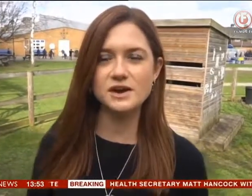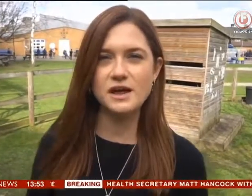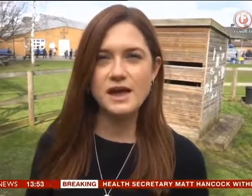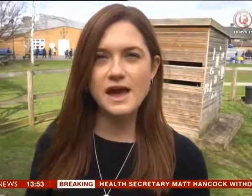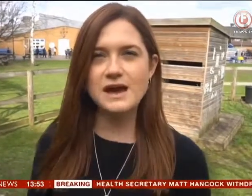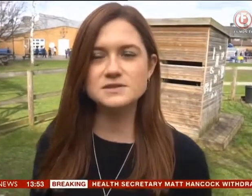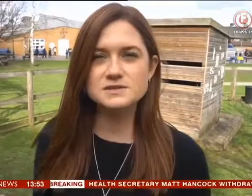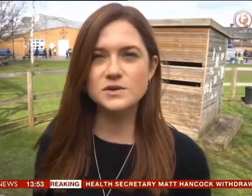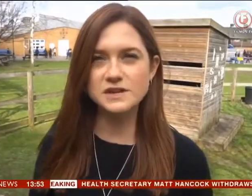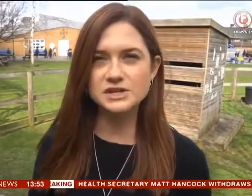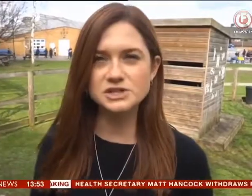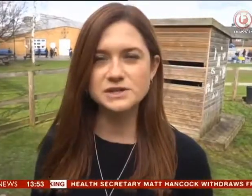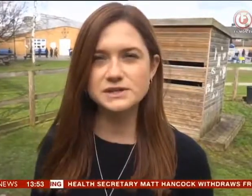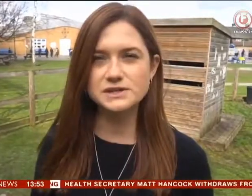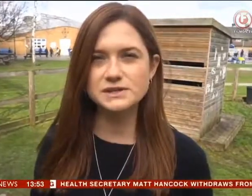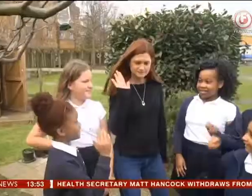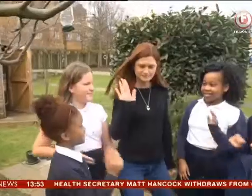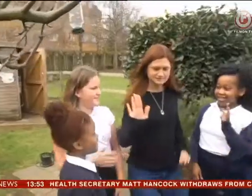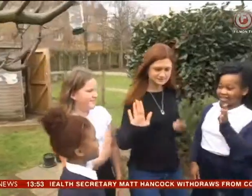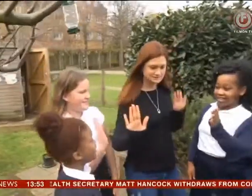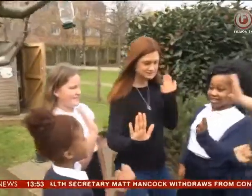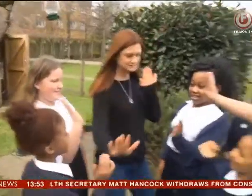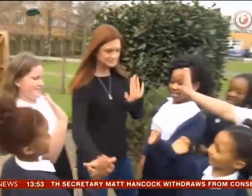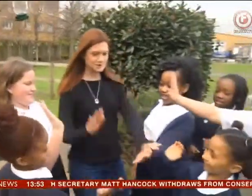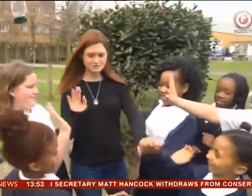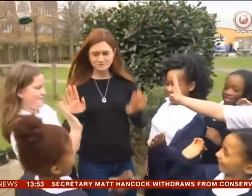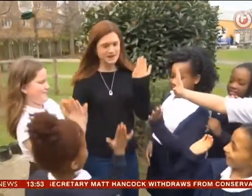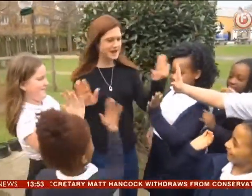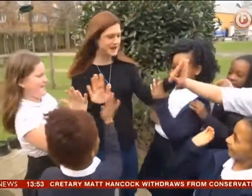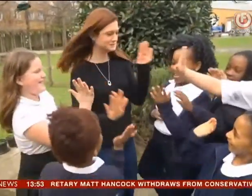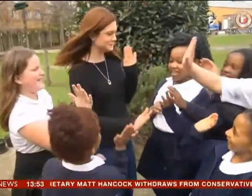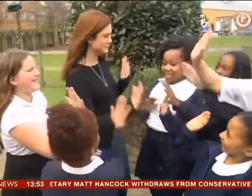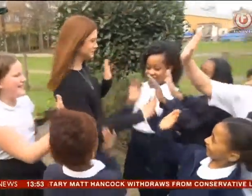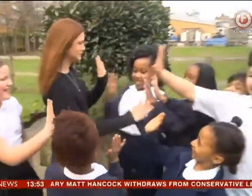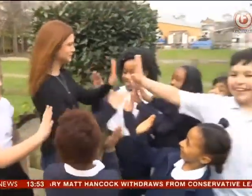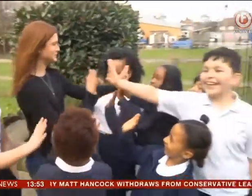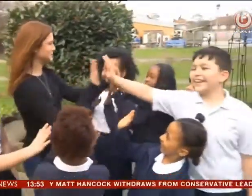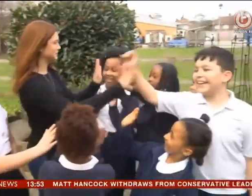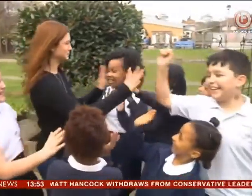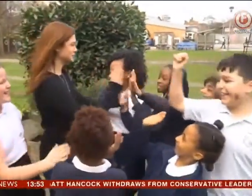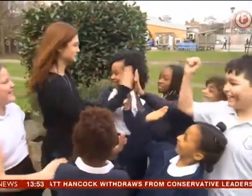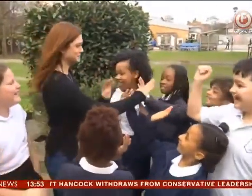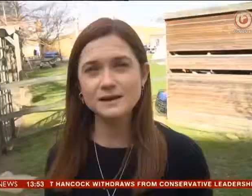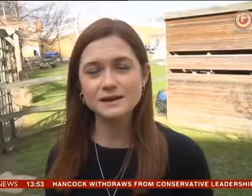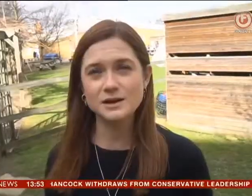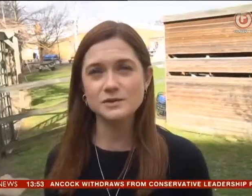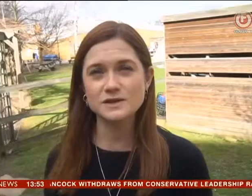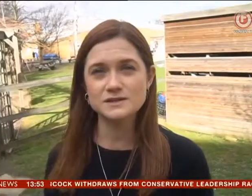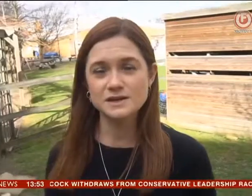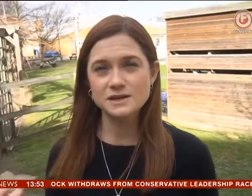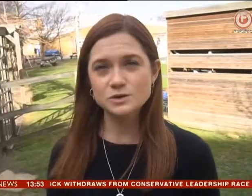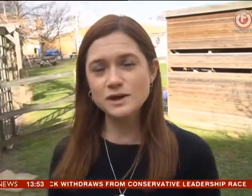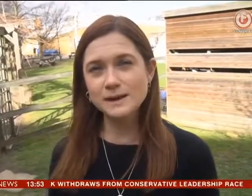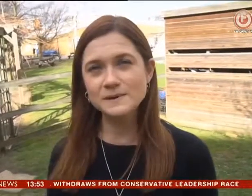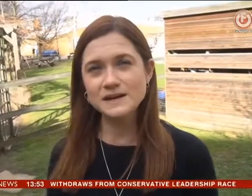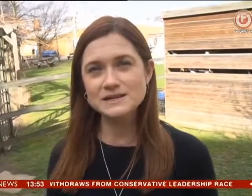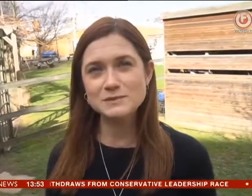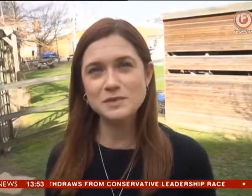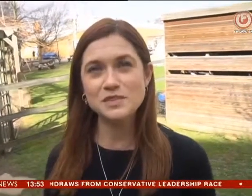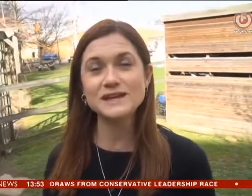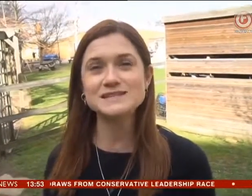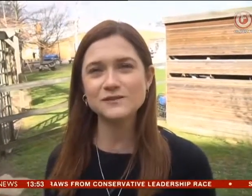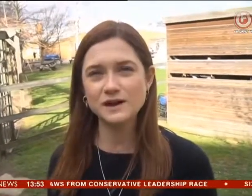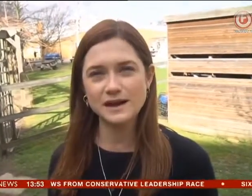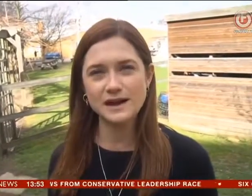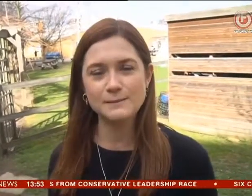on how to solve the issue. Multiple hands. I hope that, you know, these toy companies